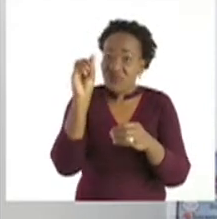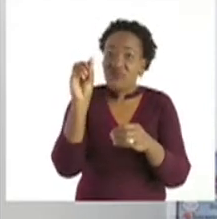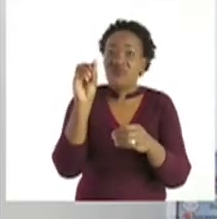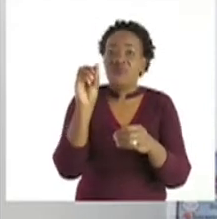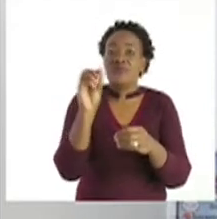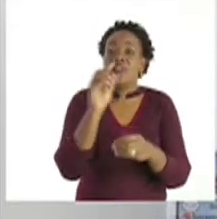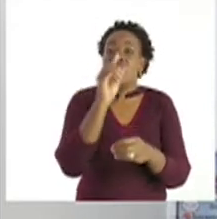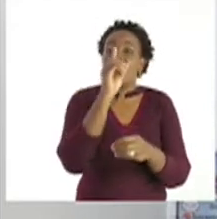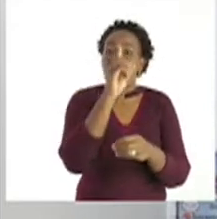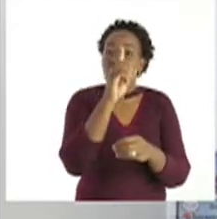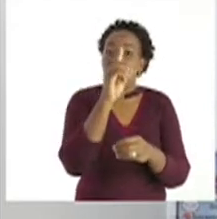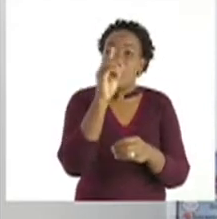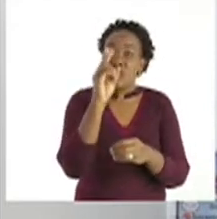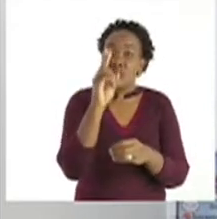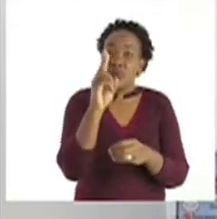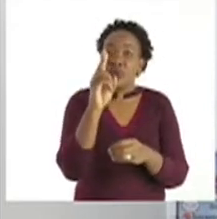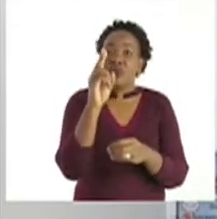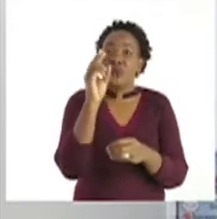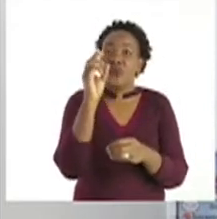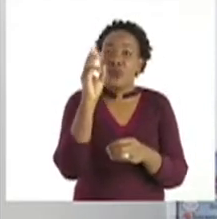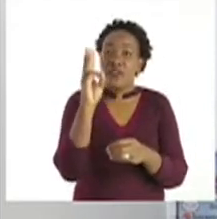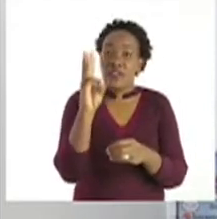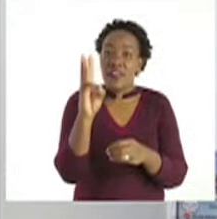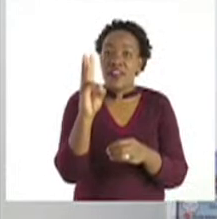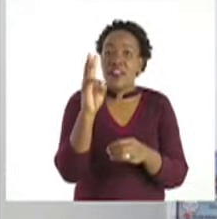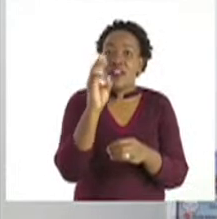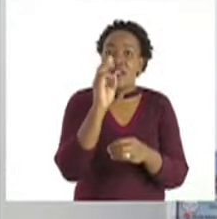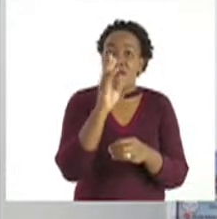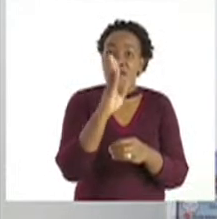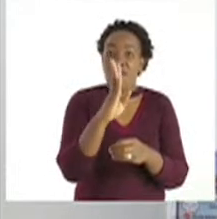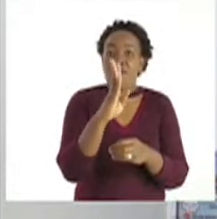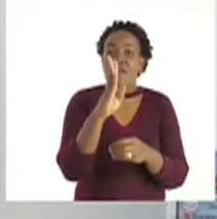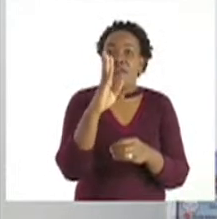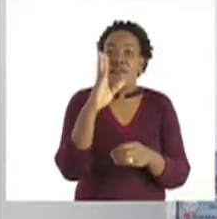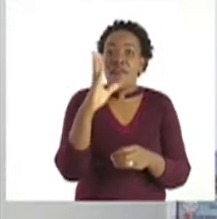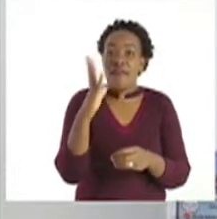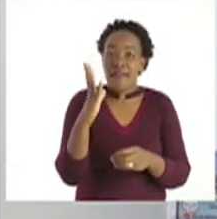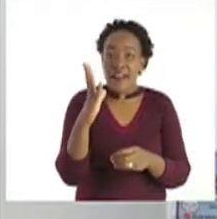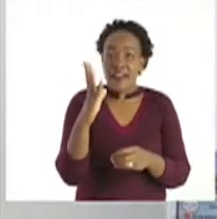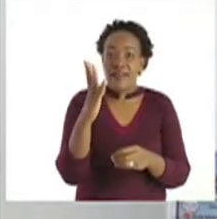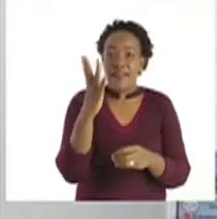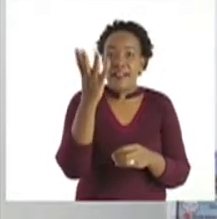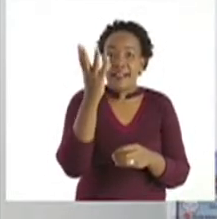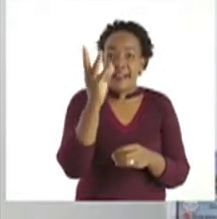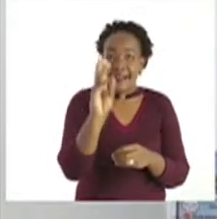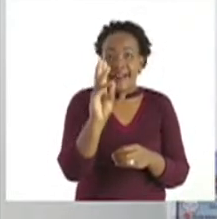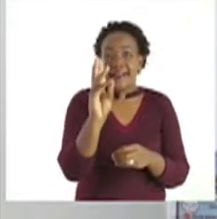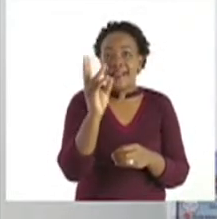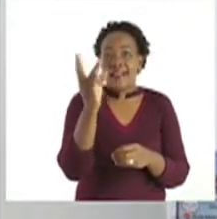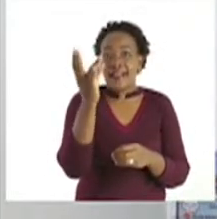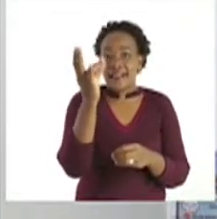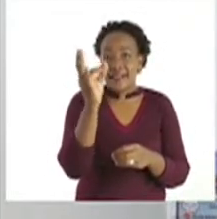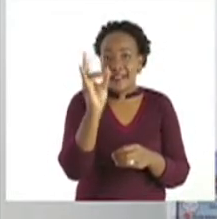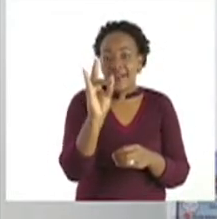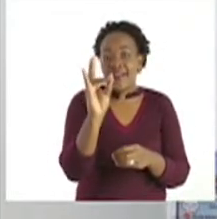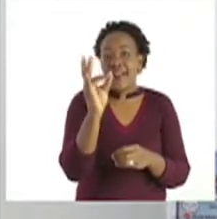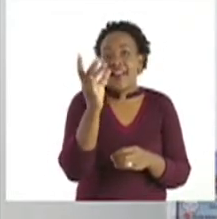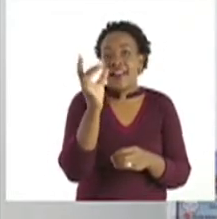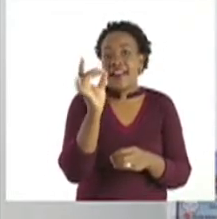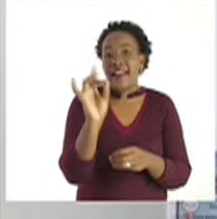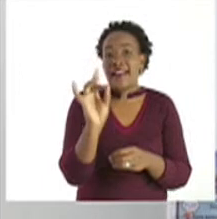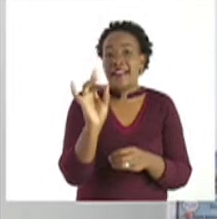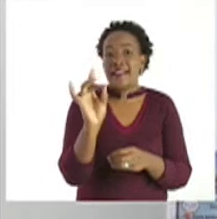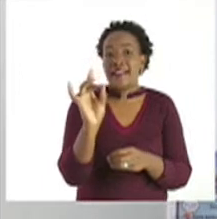this circle. 1, 2, 3, 4, 5, 6, 7,